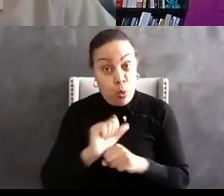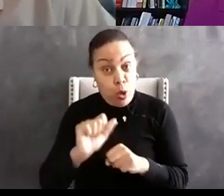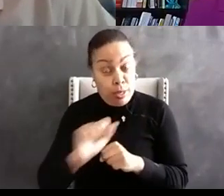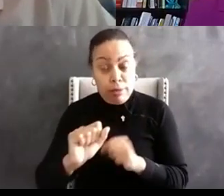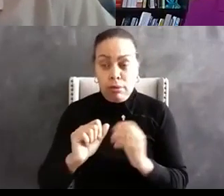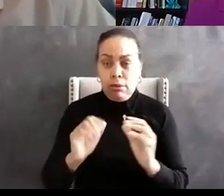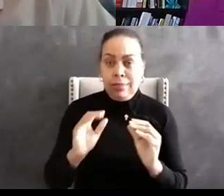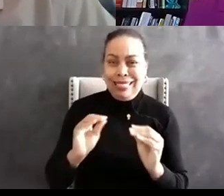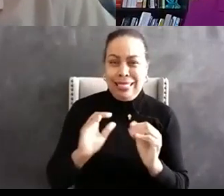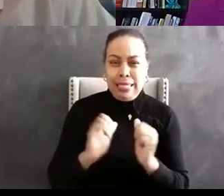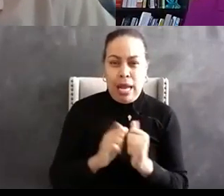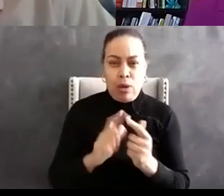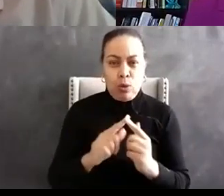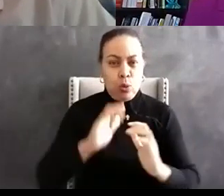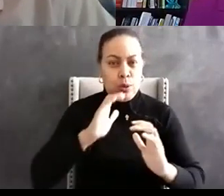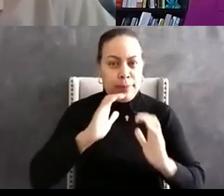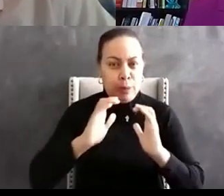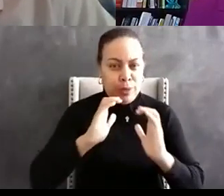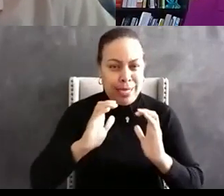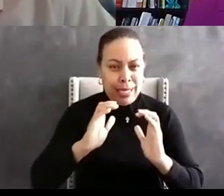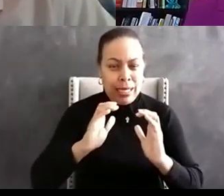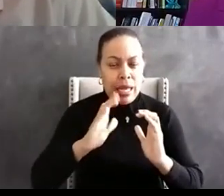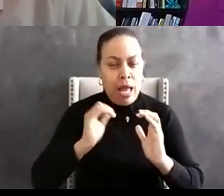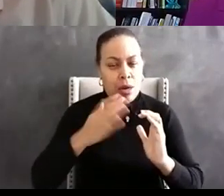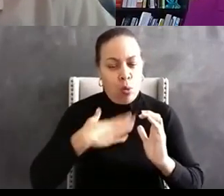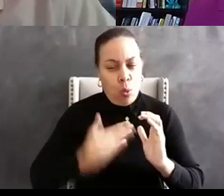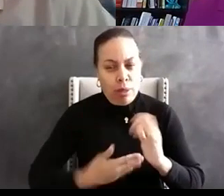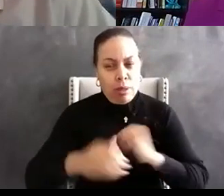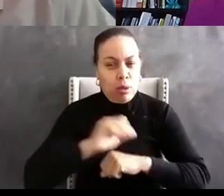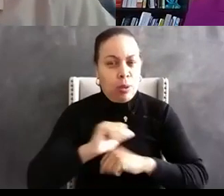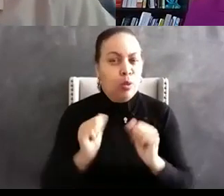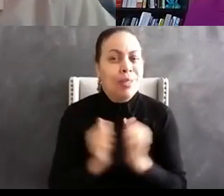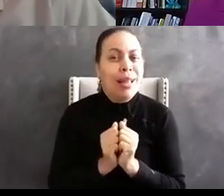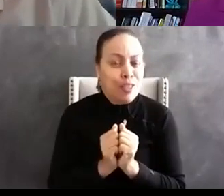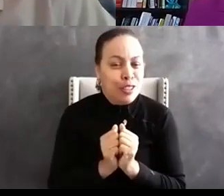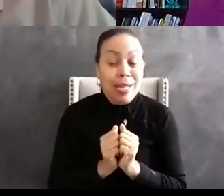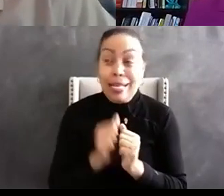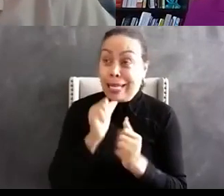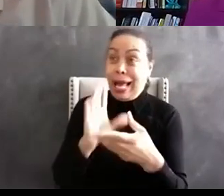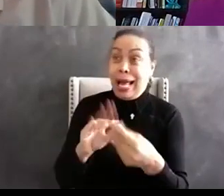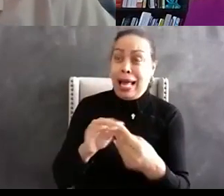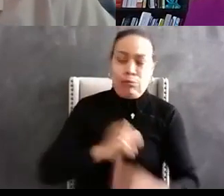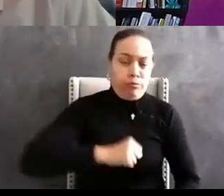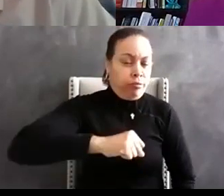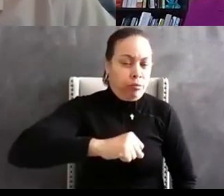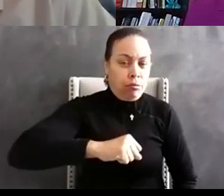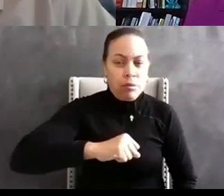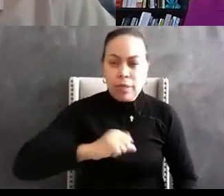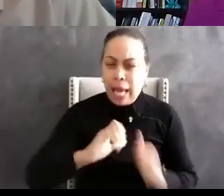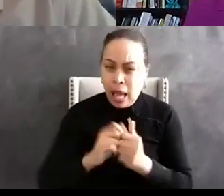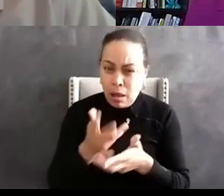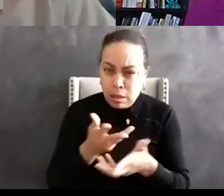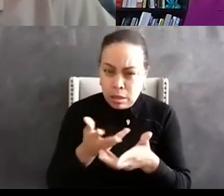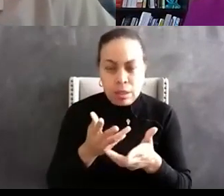communicate in a way that you want to work together and then the work continues with sustainable partnerships